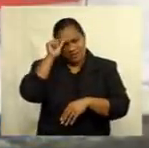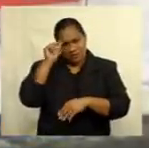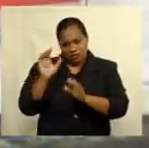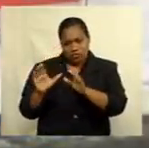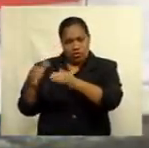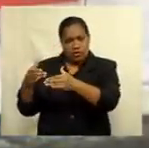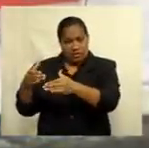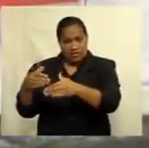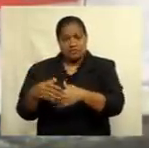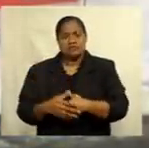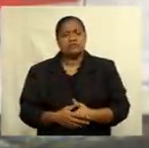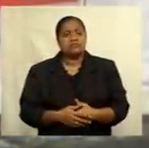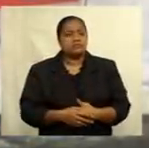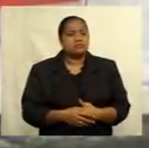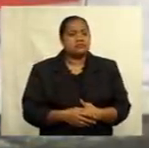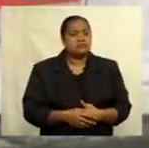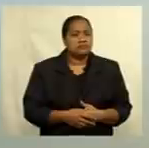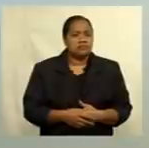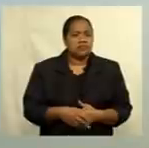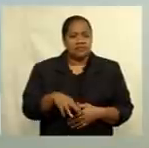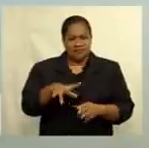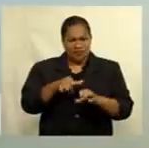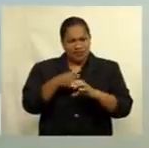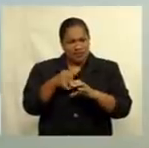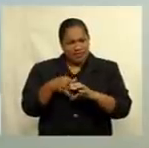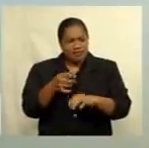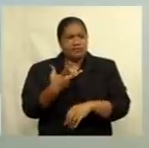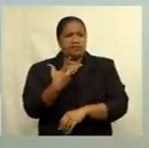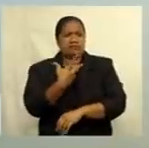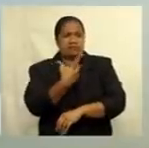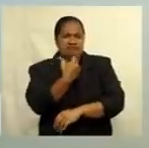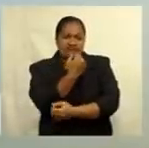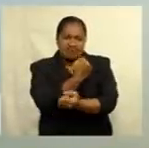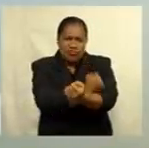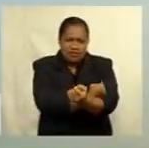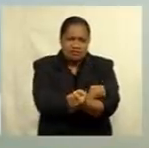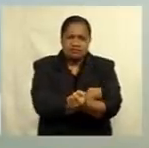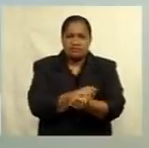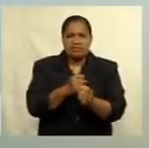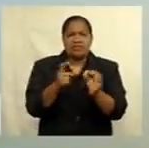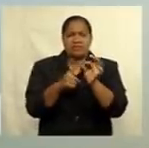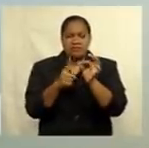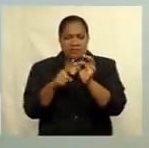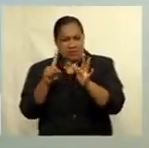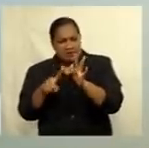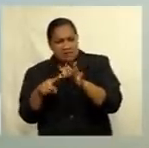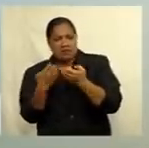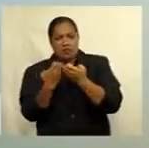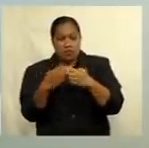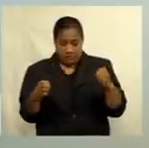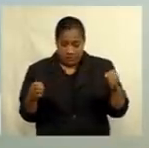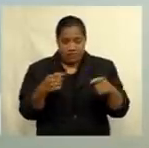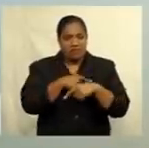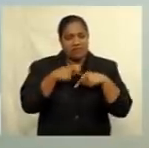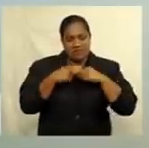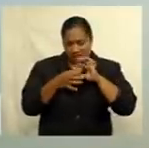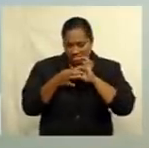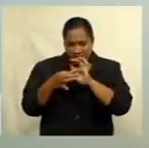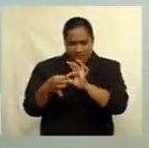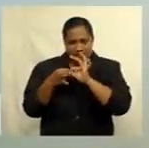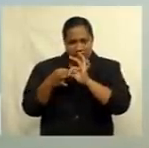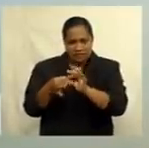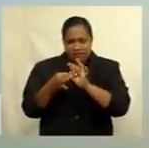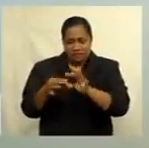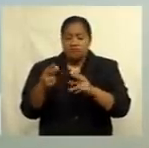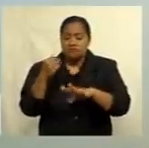In terms of essential drugs, medicines, and PPEs and equipments, we are working very closely with the Fijian